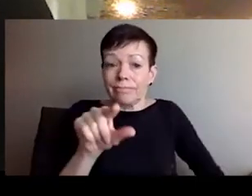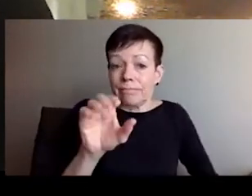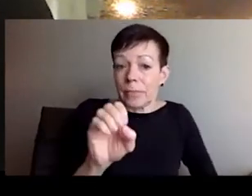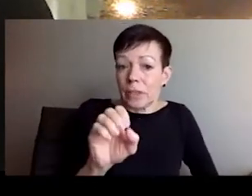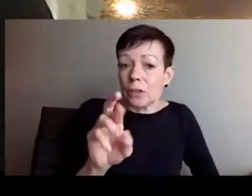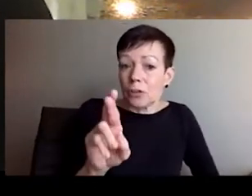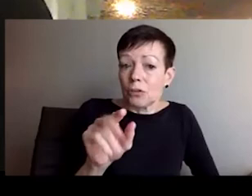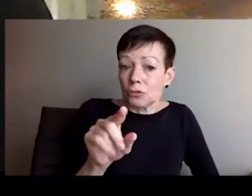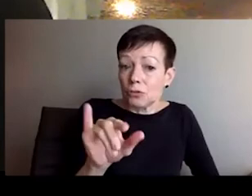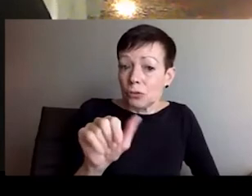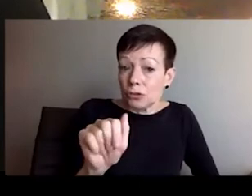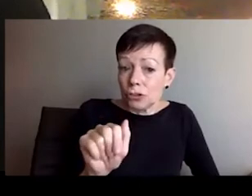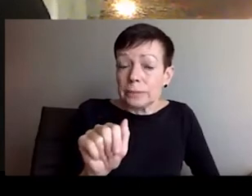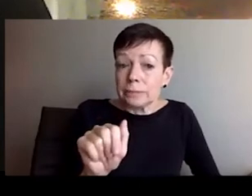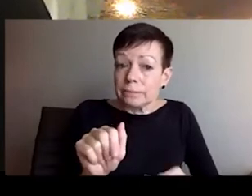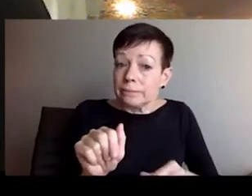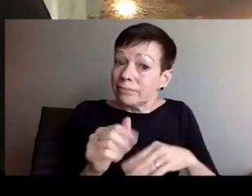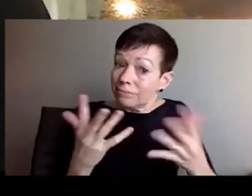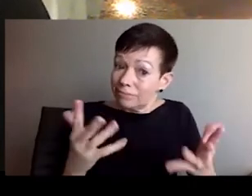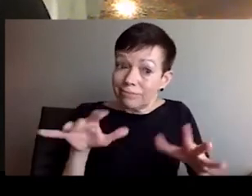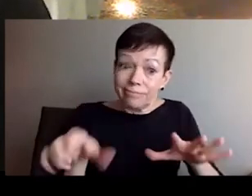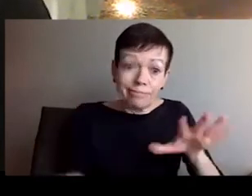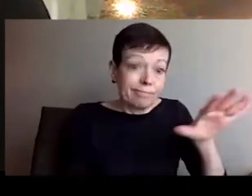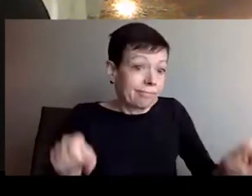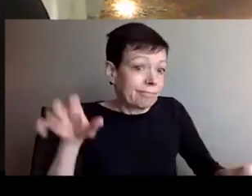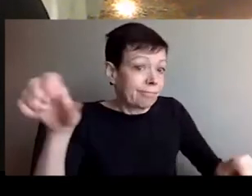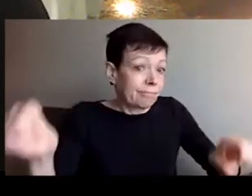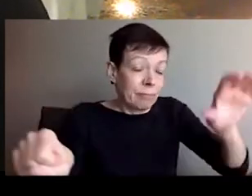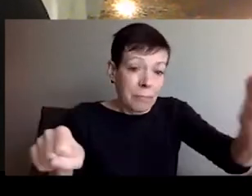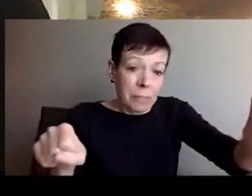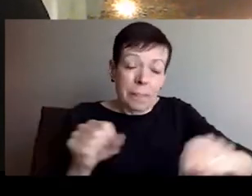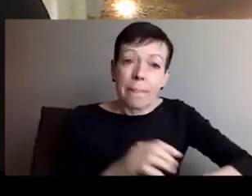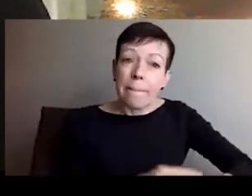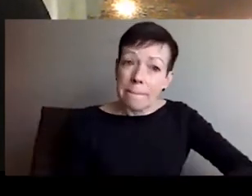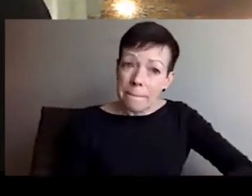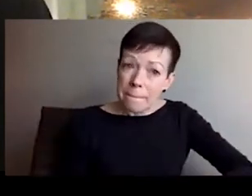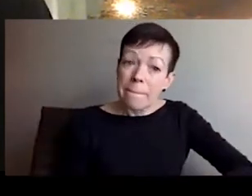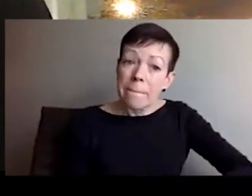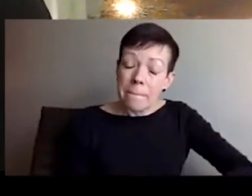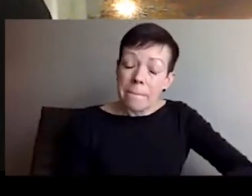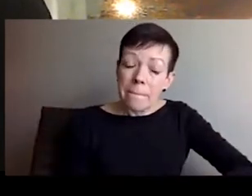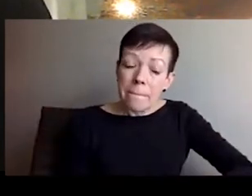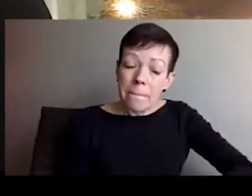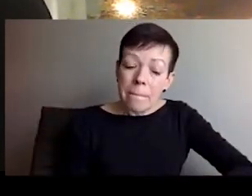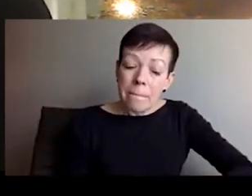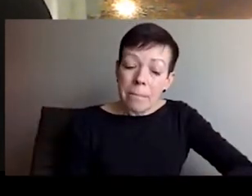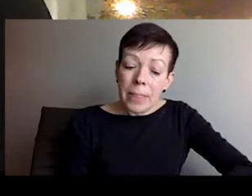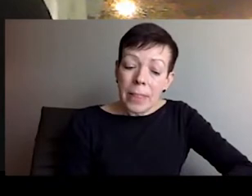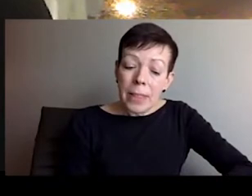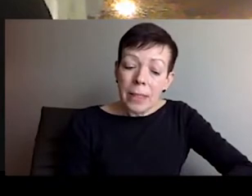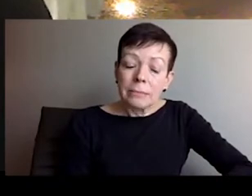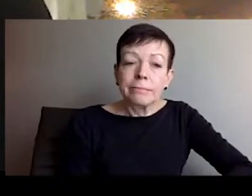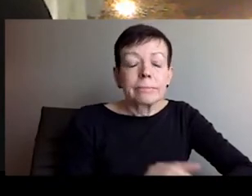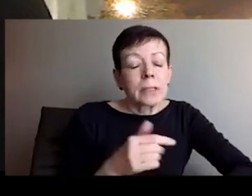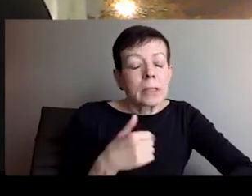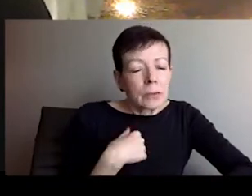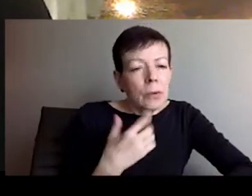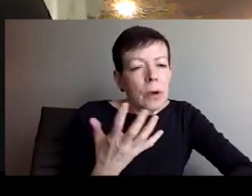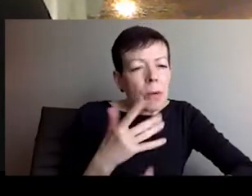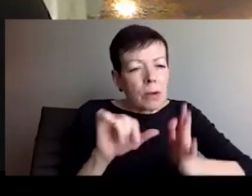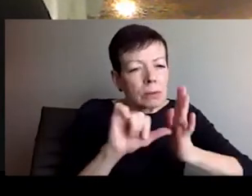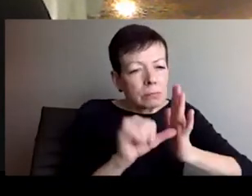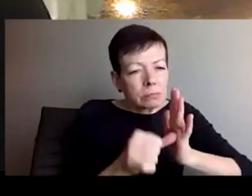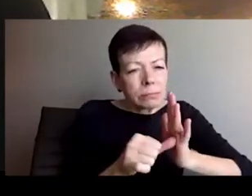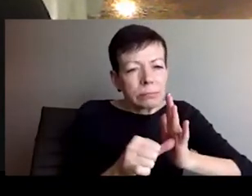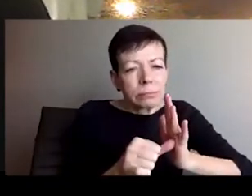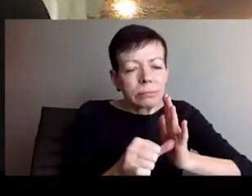NATO back to the conditions of 1996, which means that it's